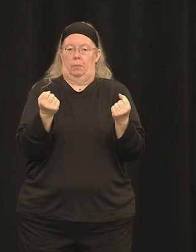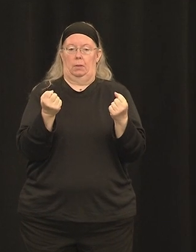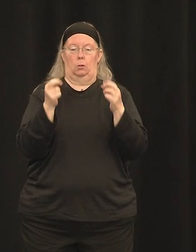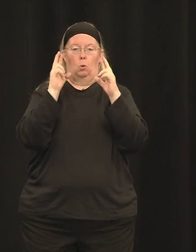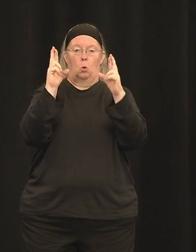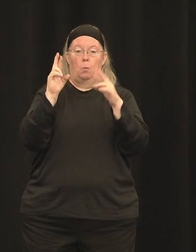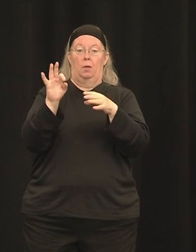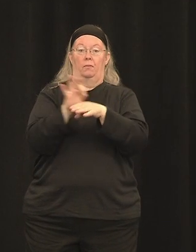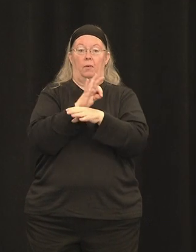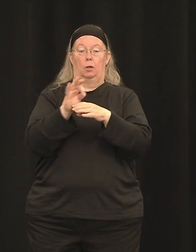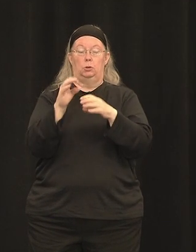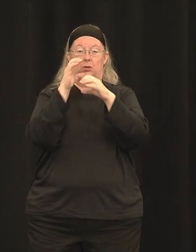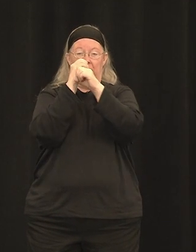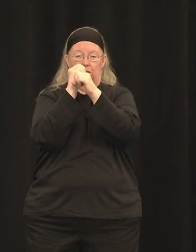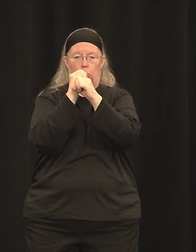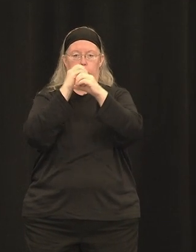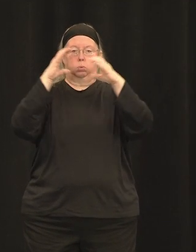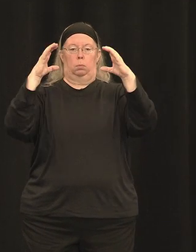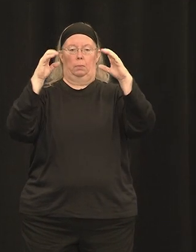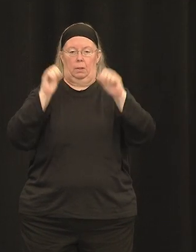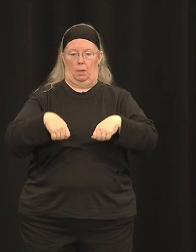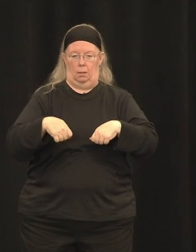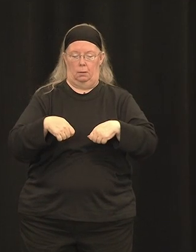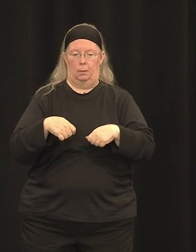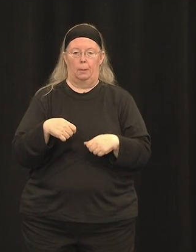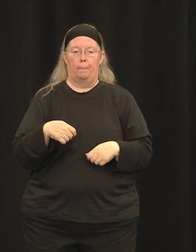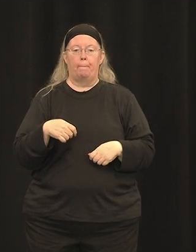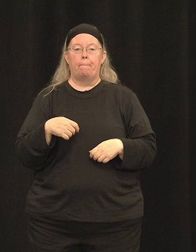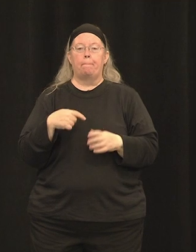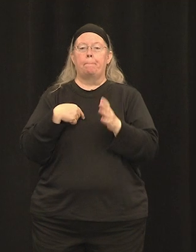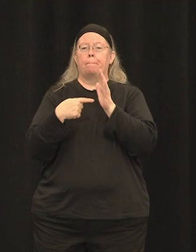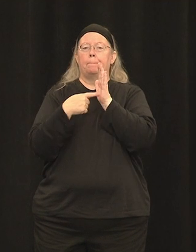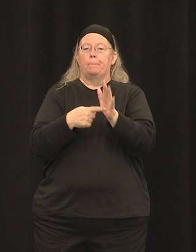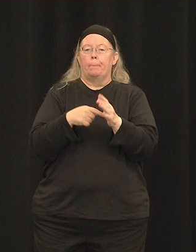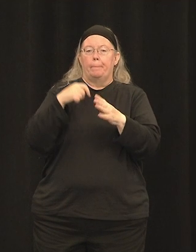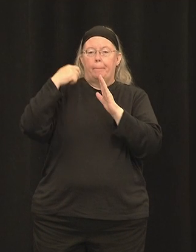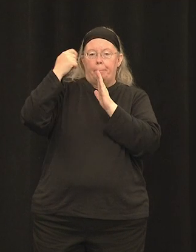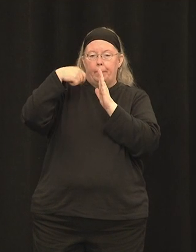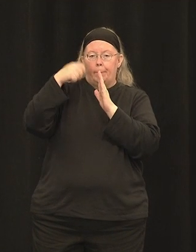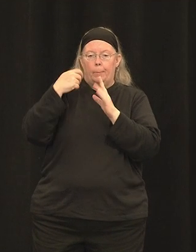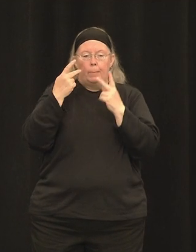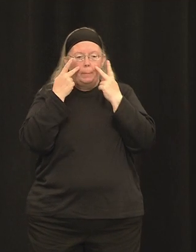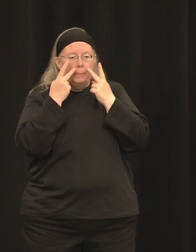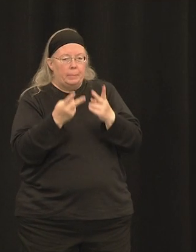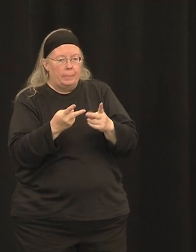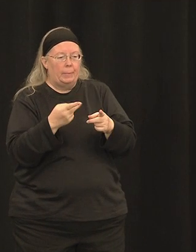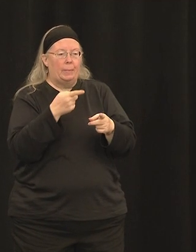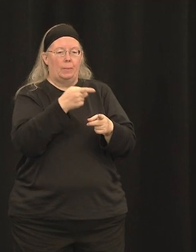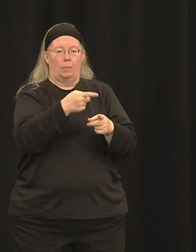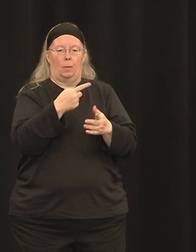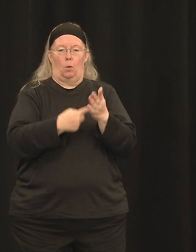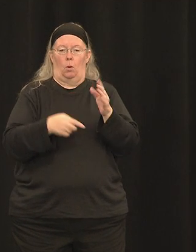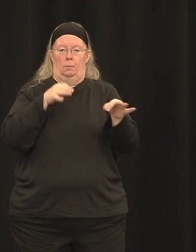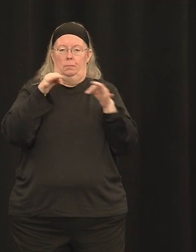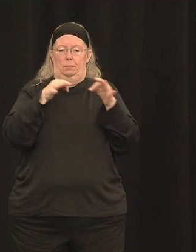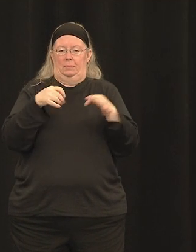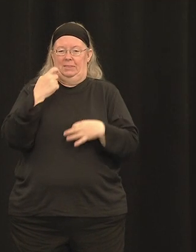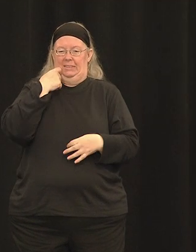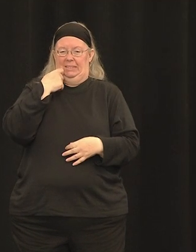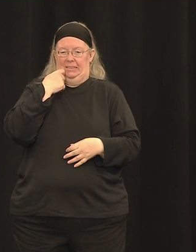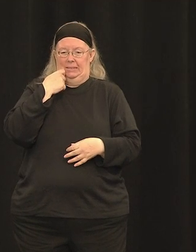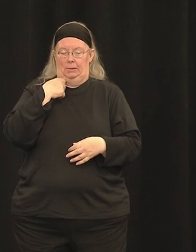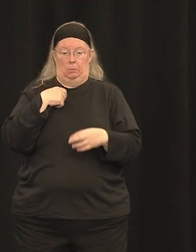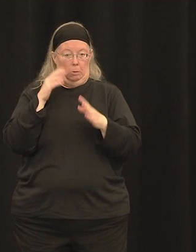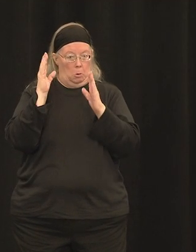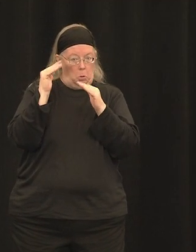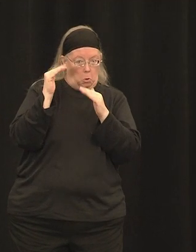that Atsena commissioned to sort of visually better depict what I just described, and hopefully it will cooperate and